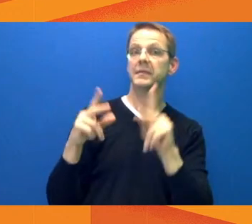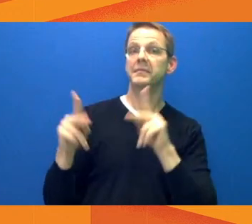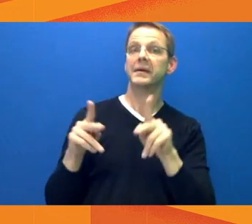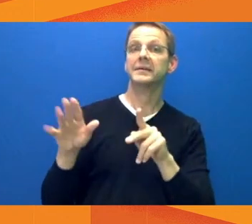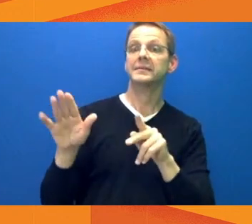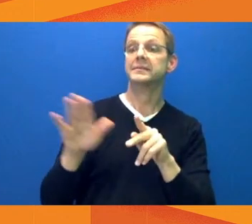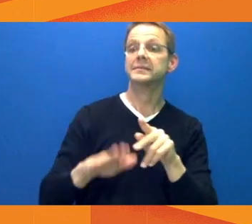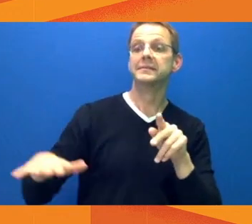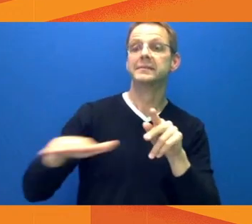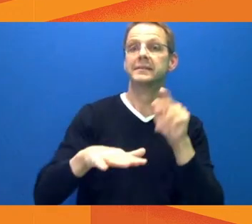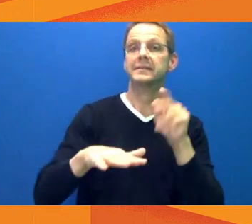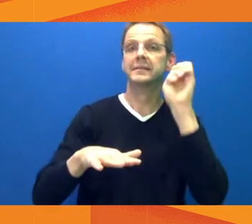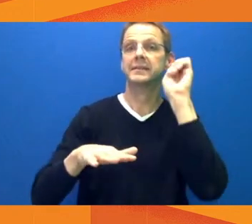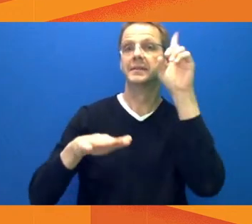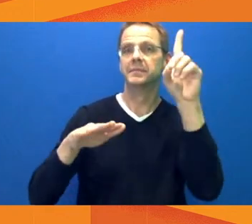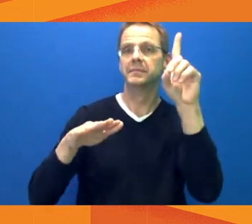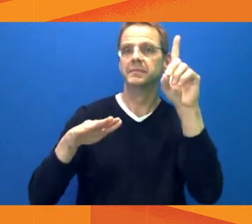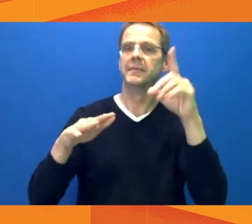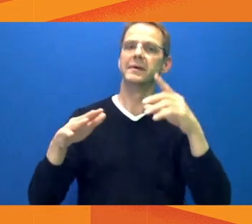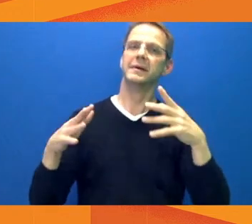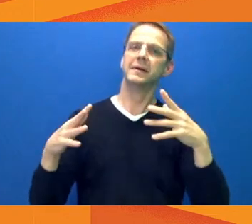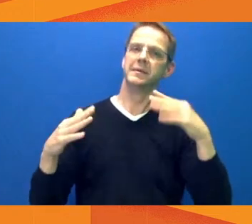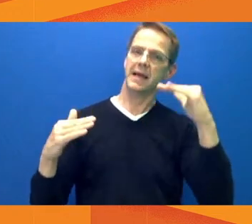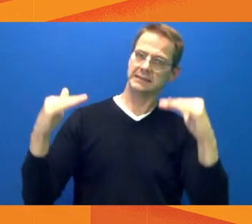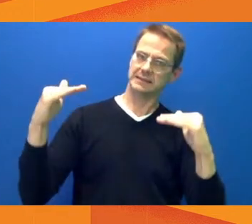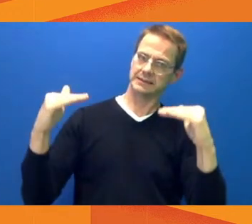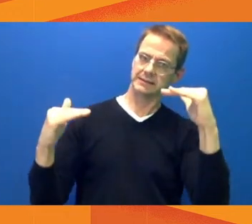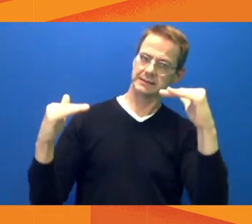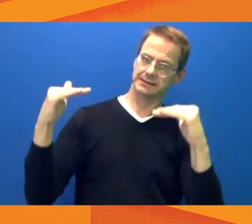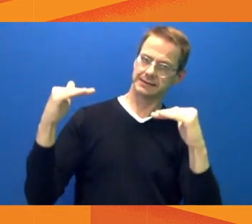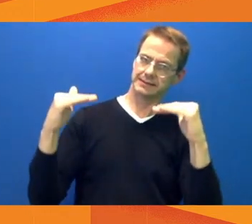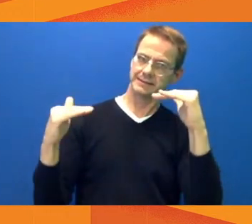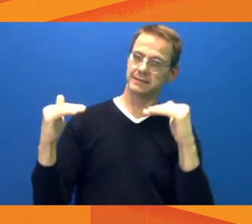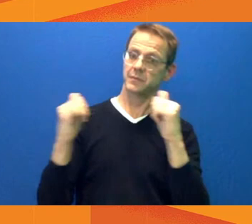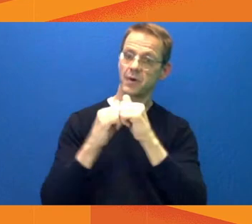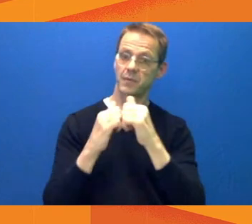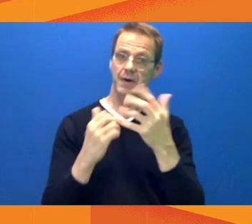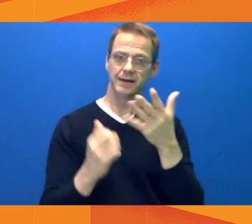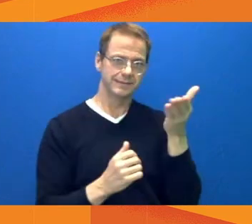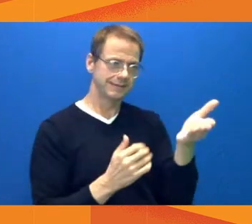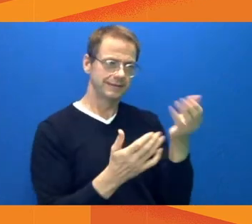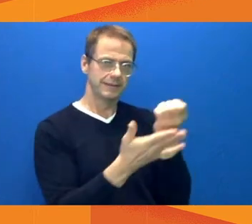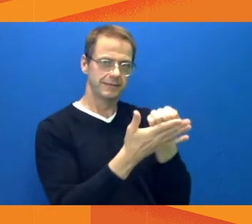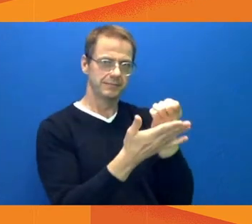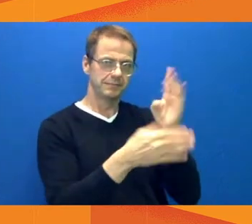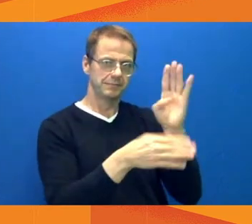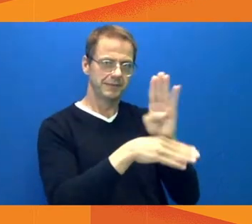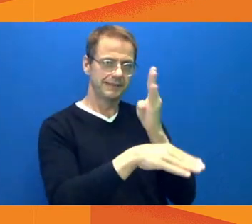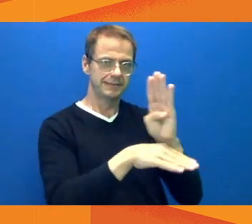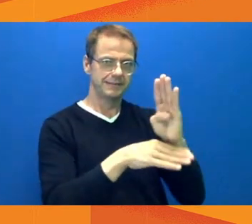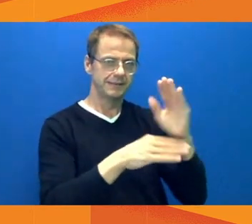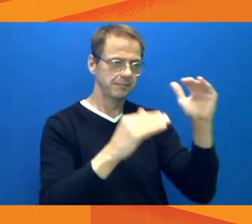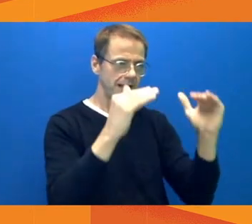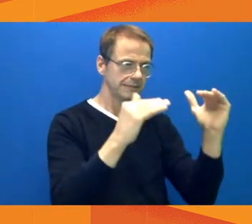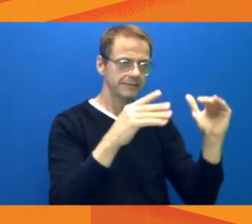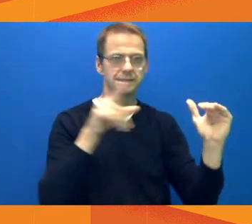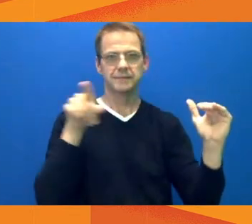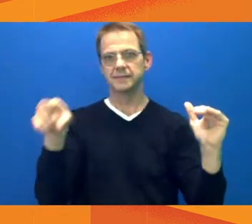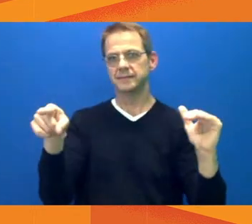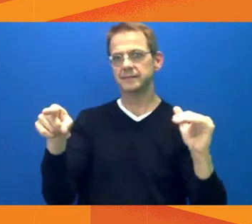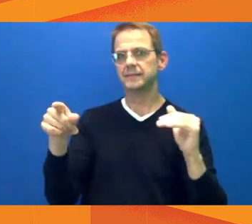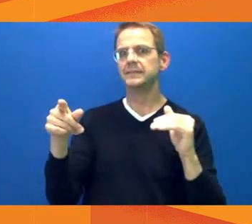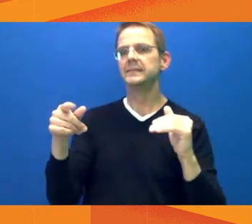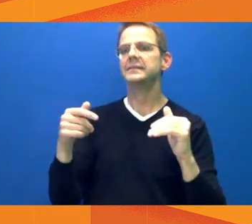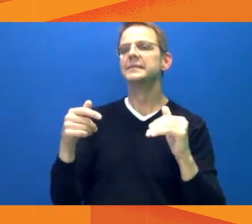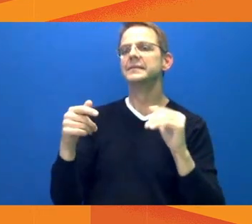all in an effort to ensure that we can make balanced and timely decisions when circumstances allow. We monitor the health of